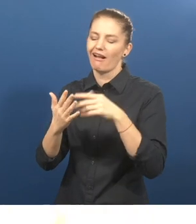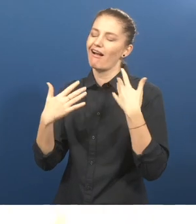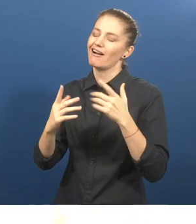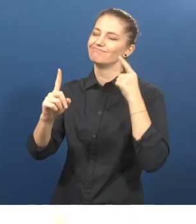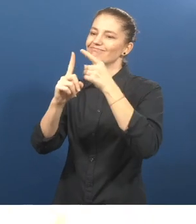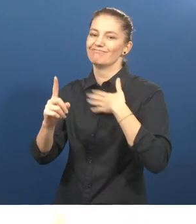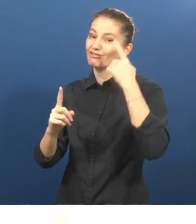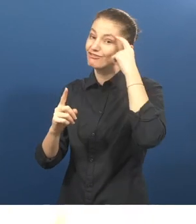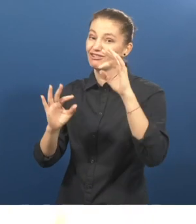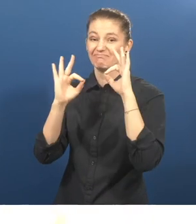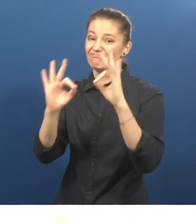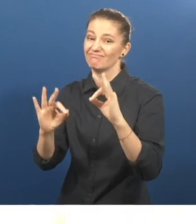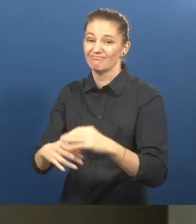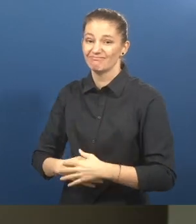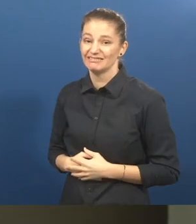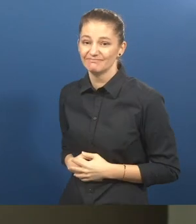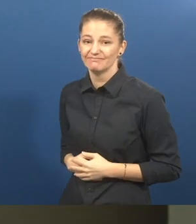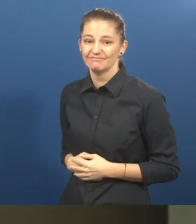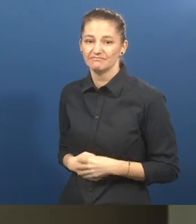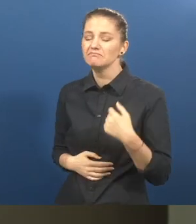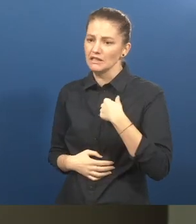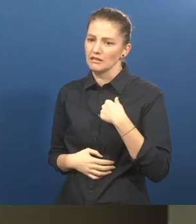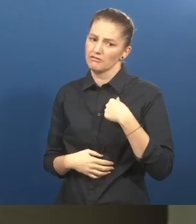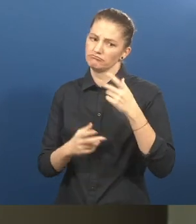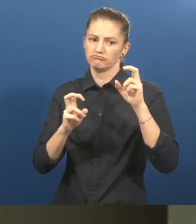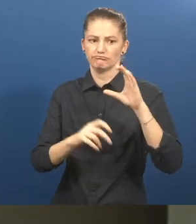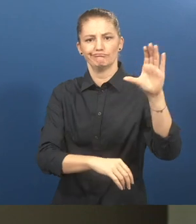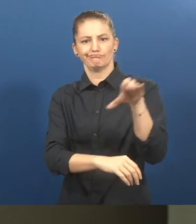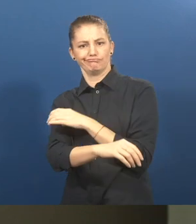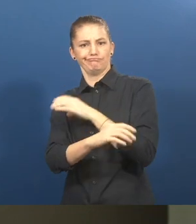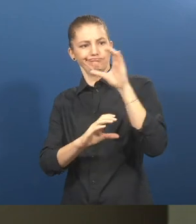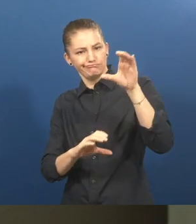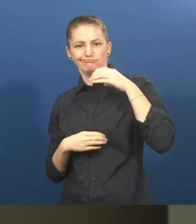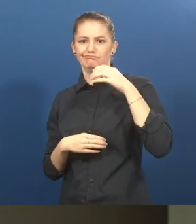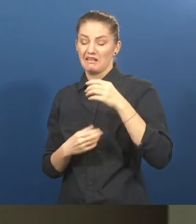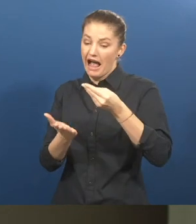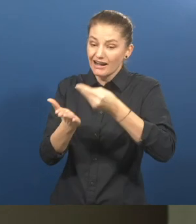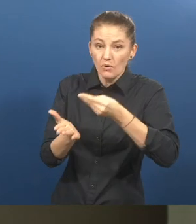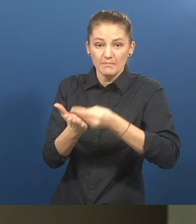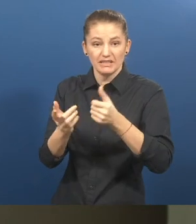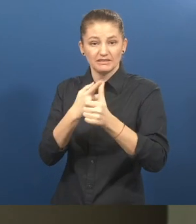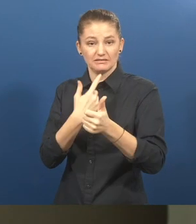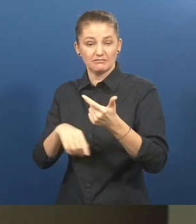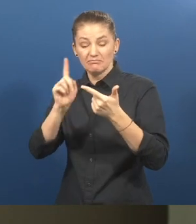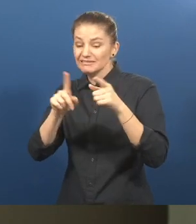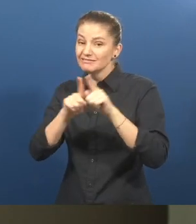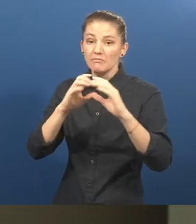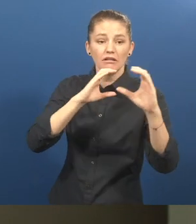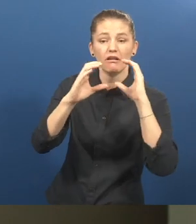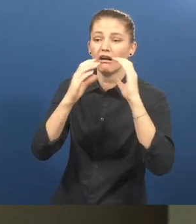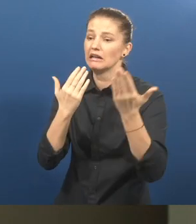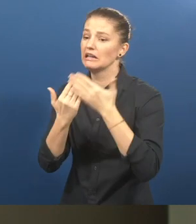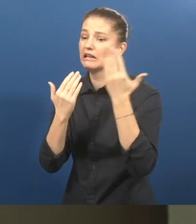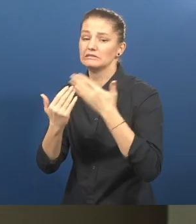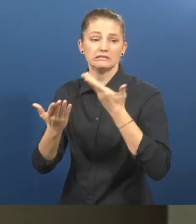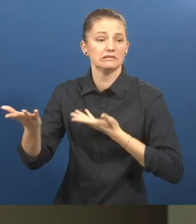Hari Mustafa, student at Baria University. I am empowered in both ways economically and as well